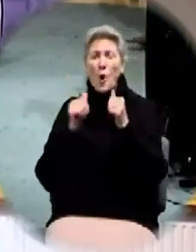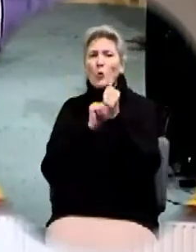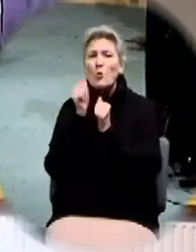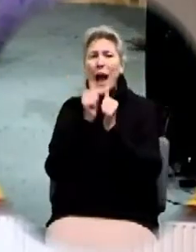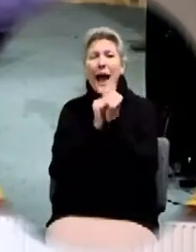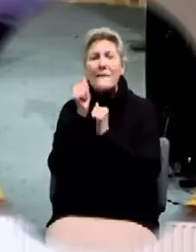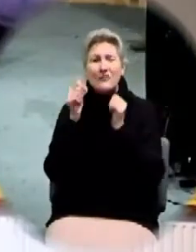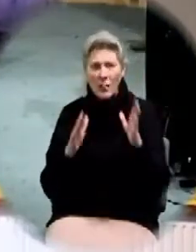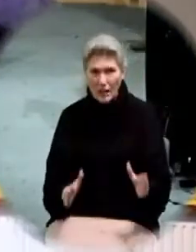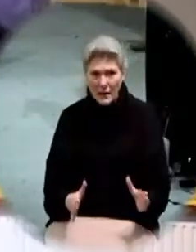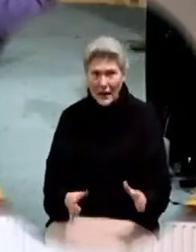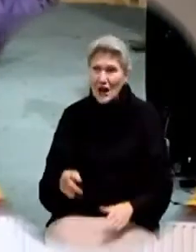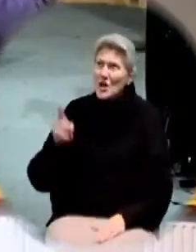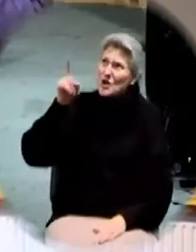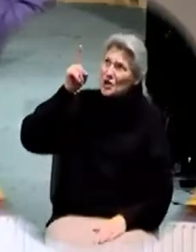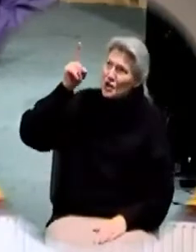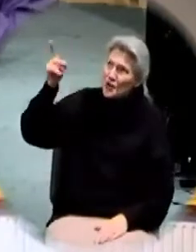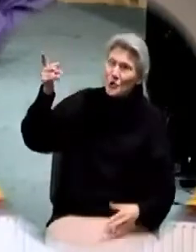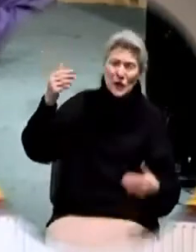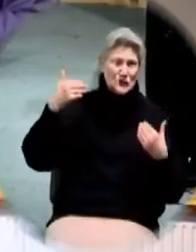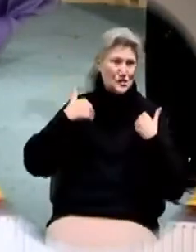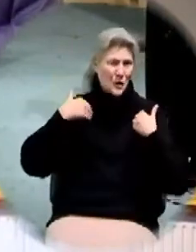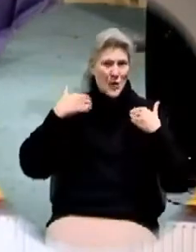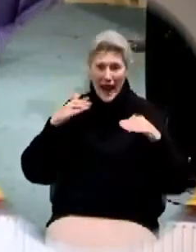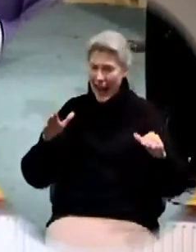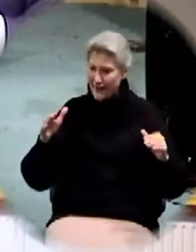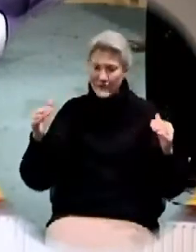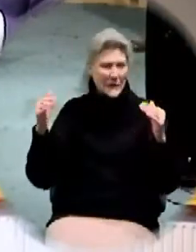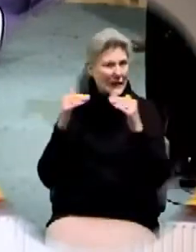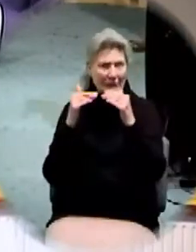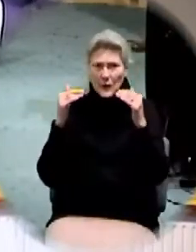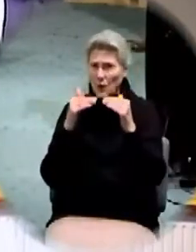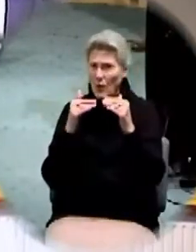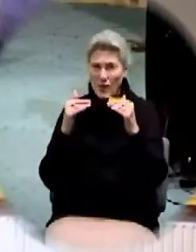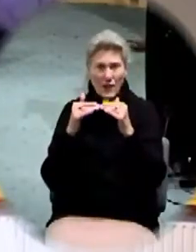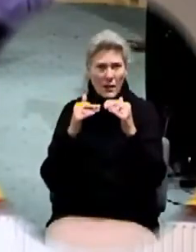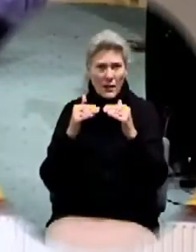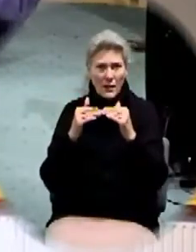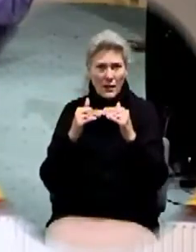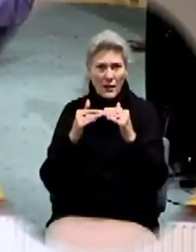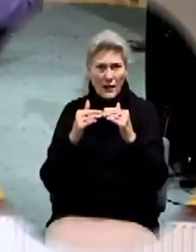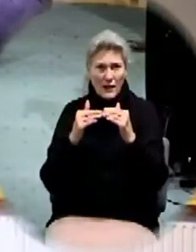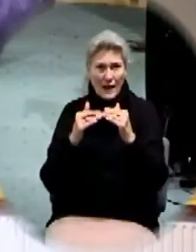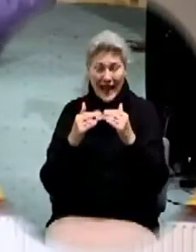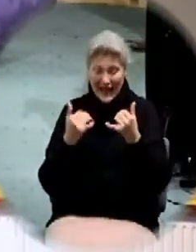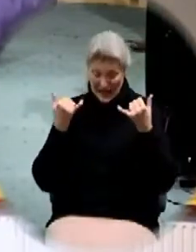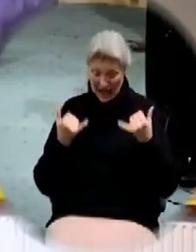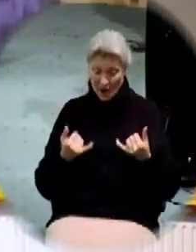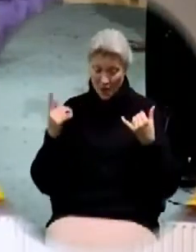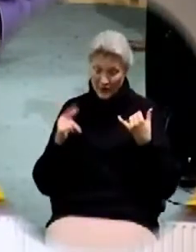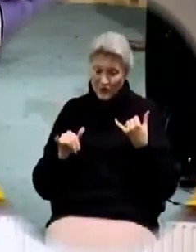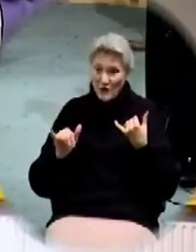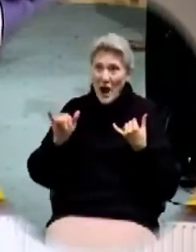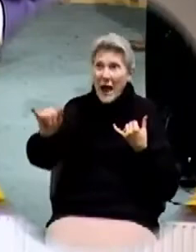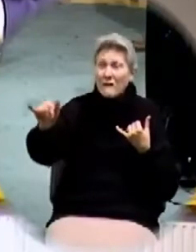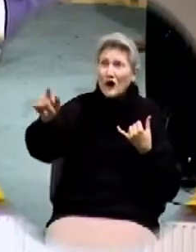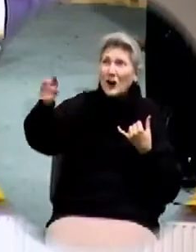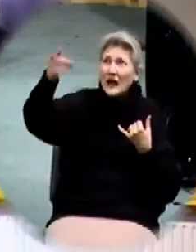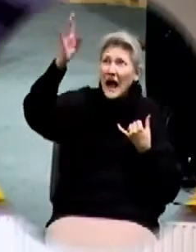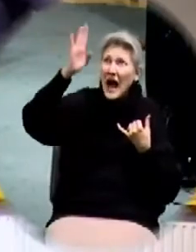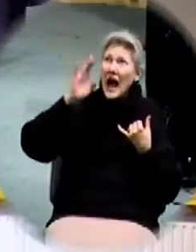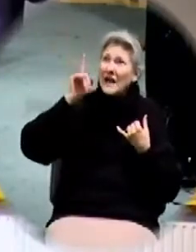you have no equal now and forever God you reign